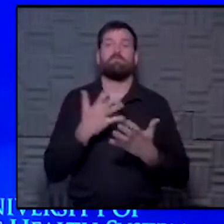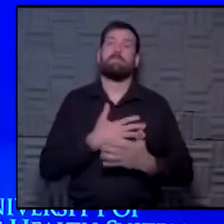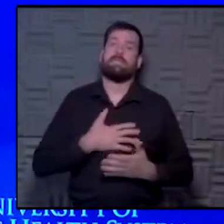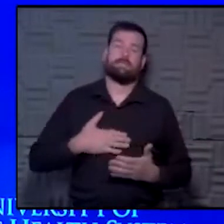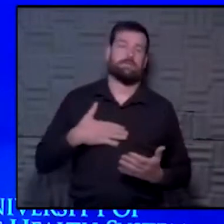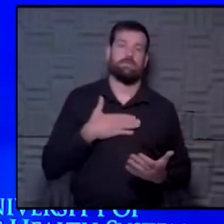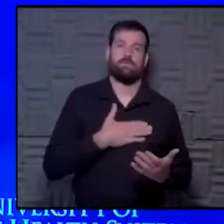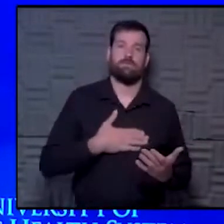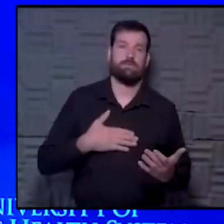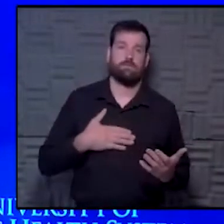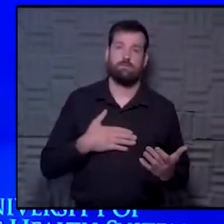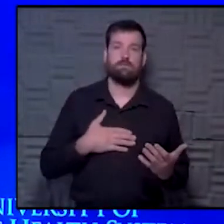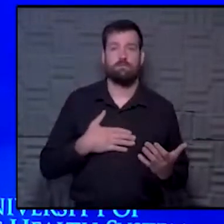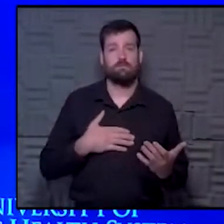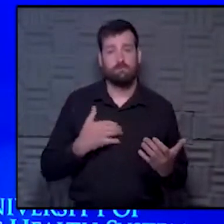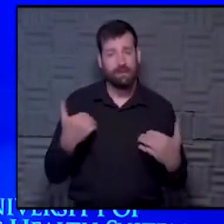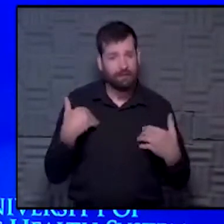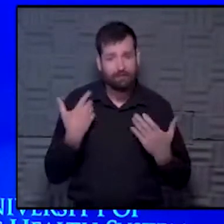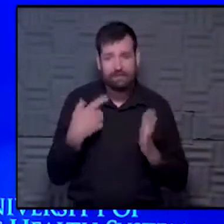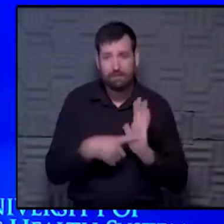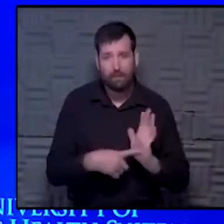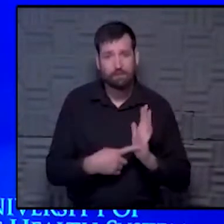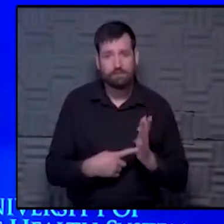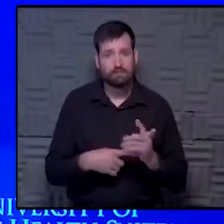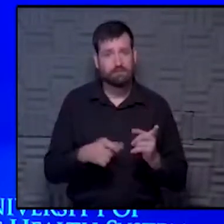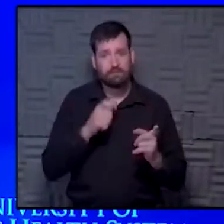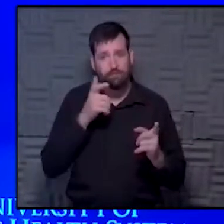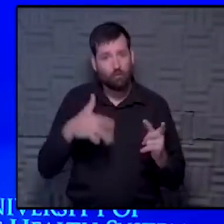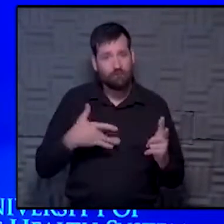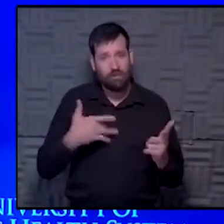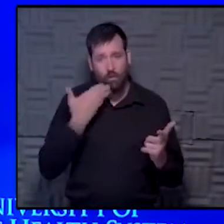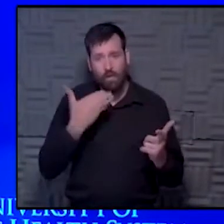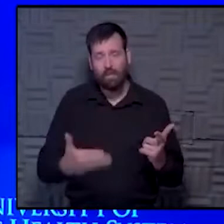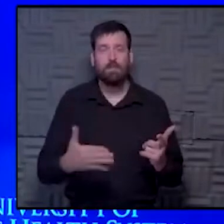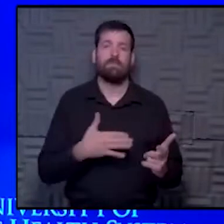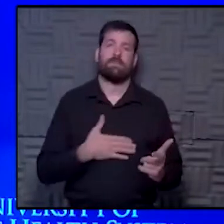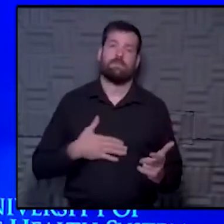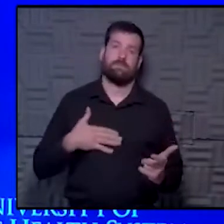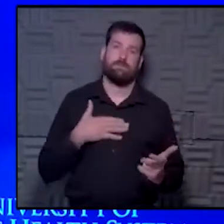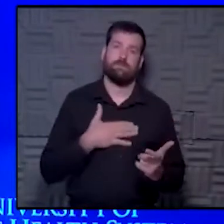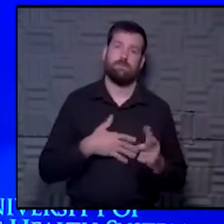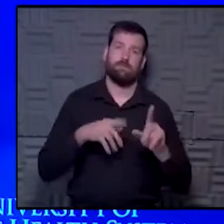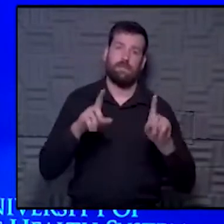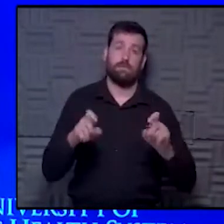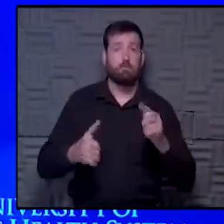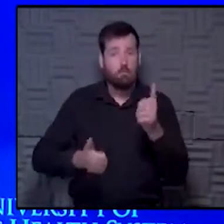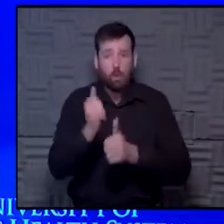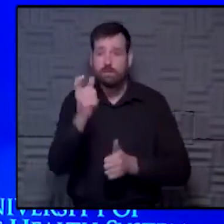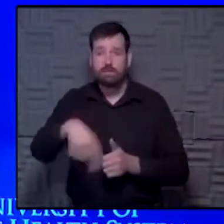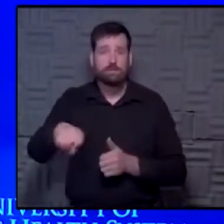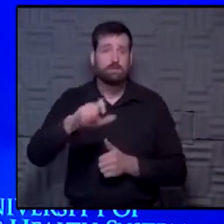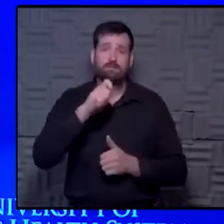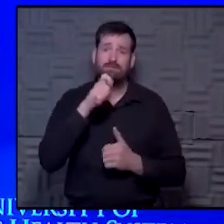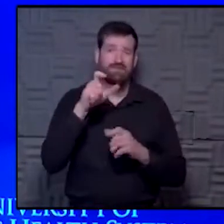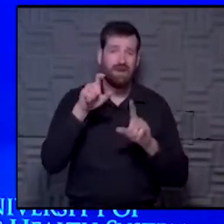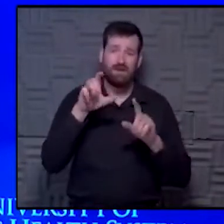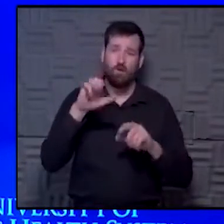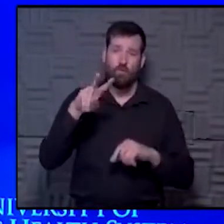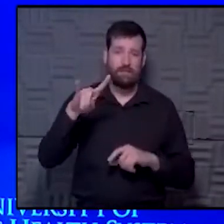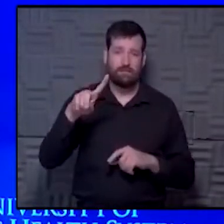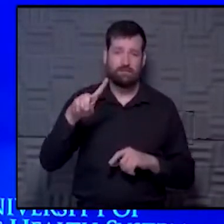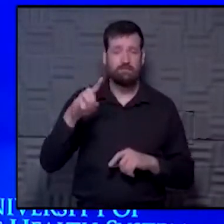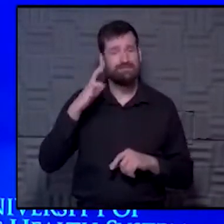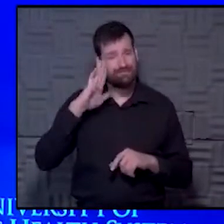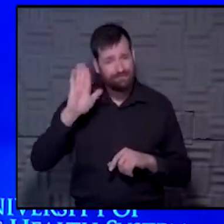has symptoms, right? If you don't feel well, please get tested. Most won't be COVID, and we know that. We know that the